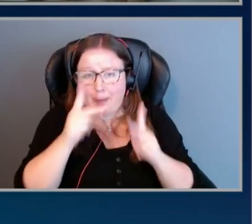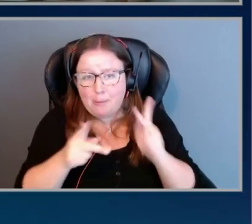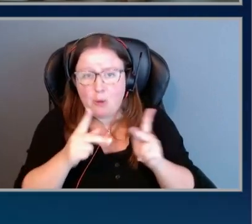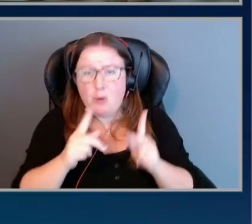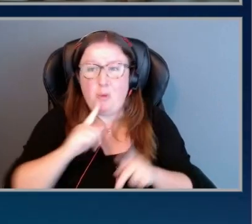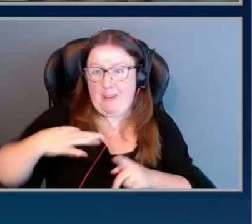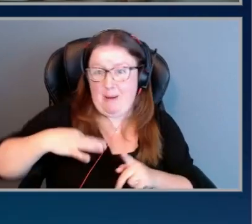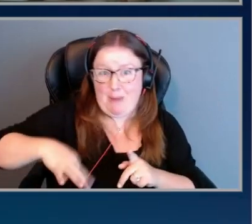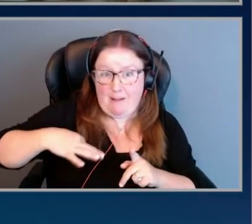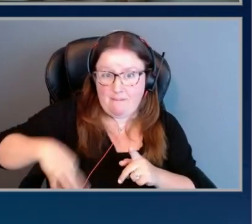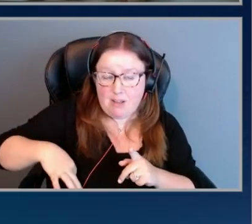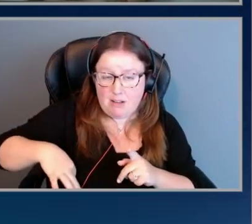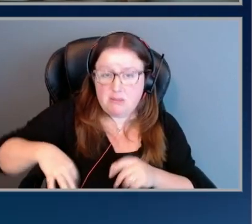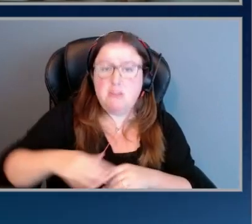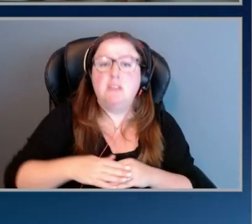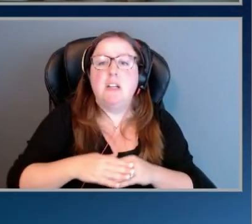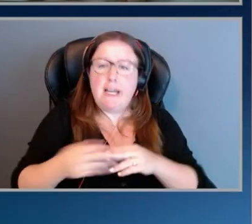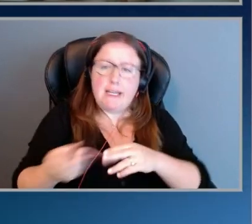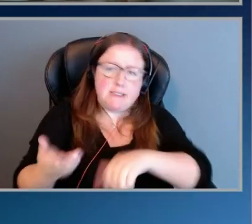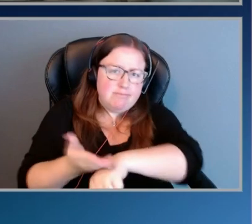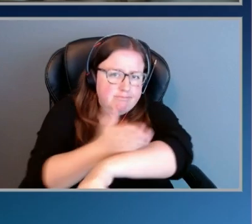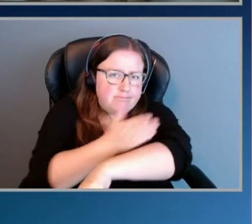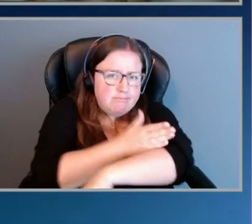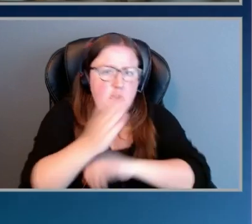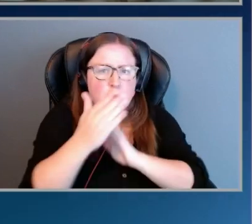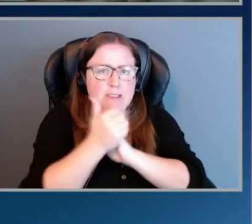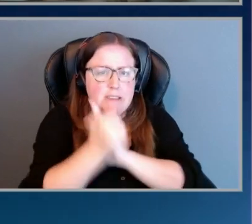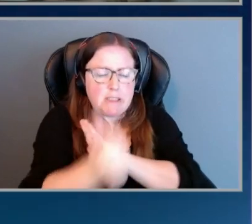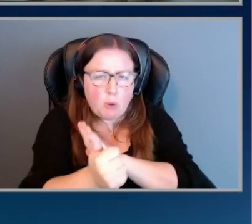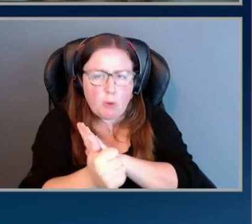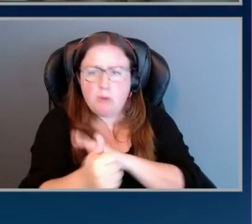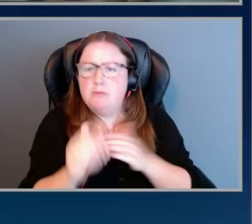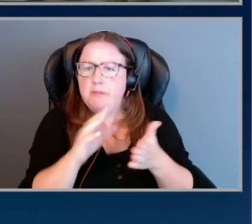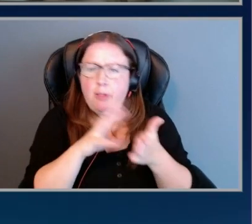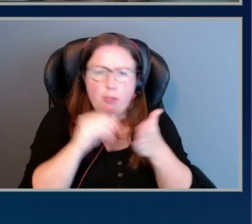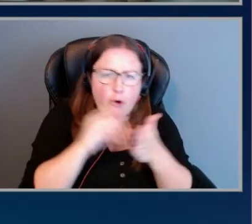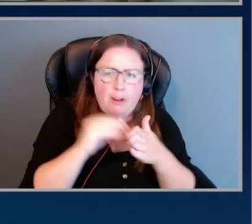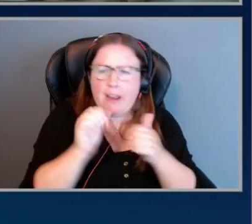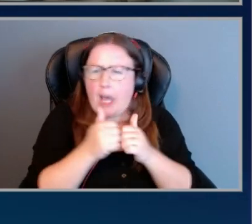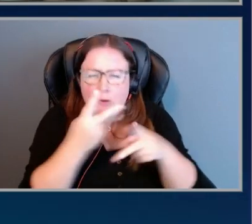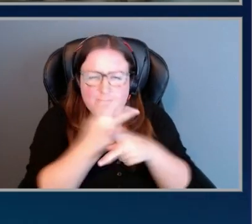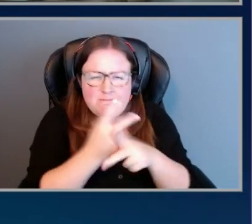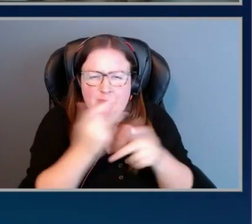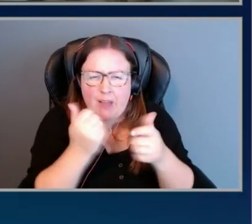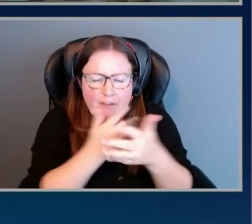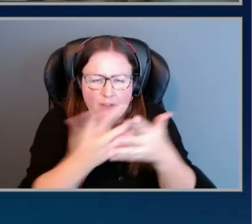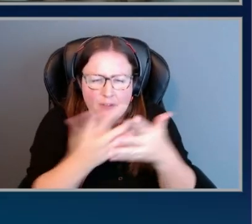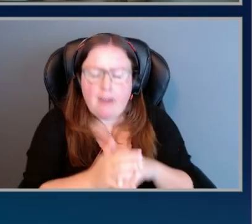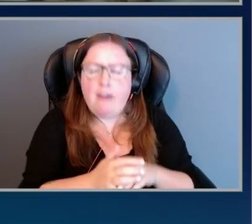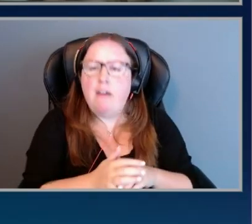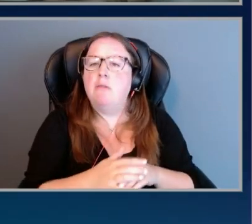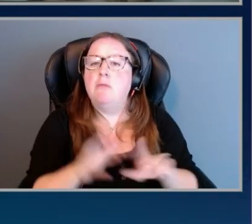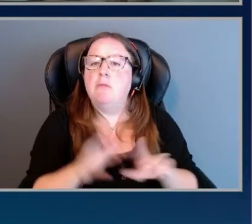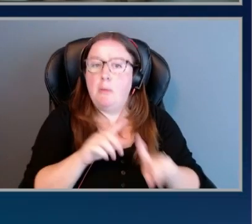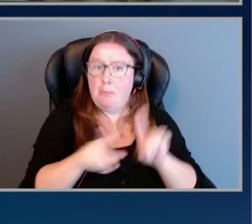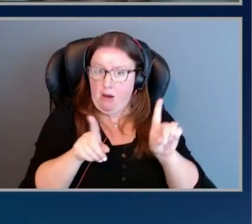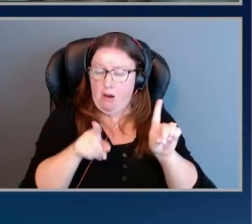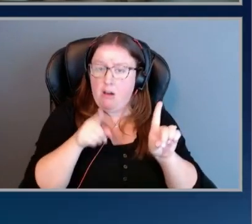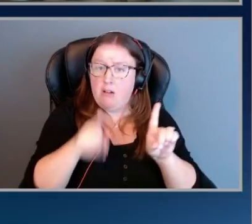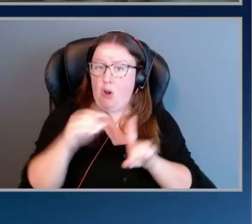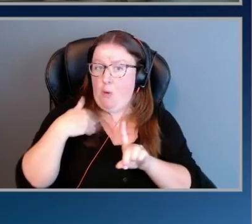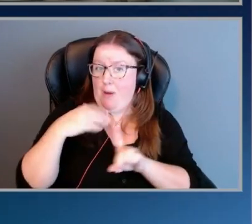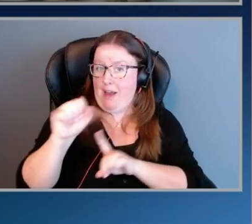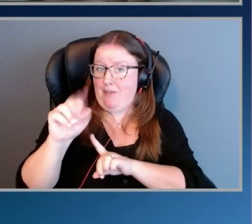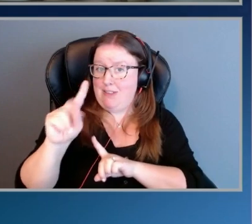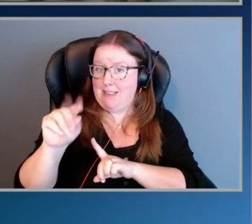is, of course, like, leveling up your skills and learning how to do this discovery. But also, like, the fact that we give sandbox lab